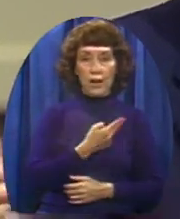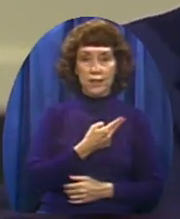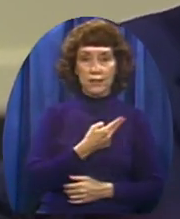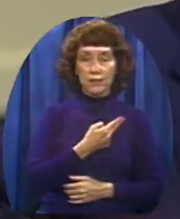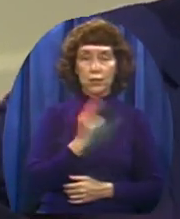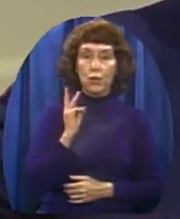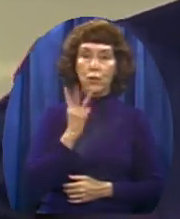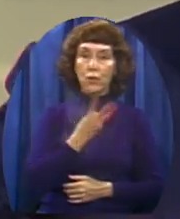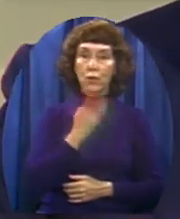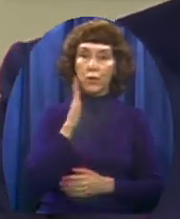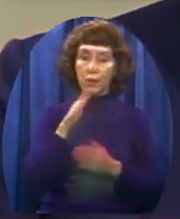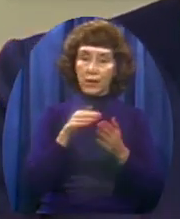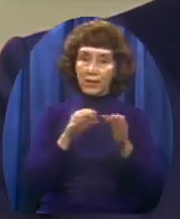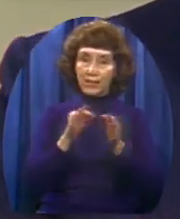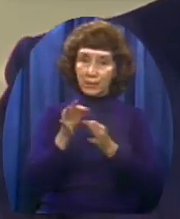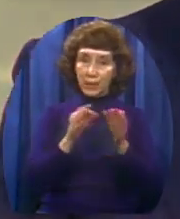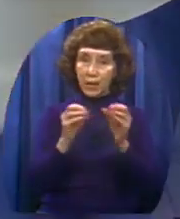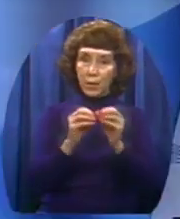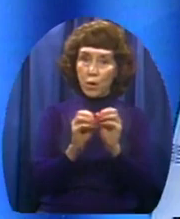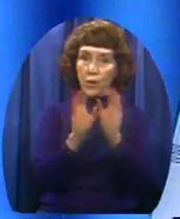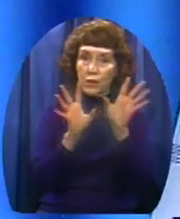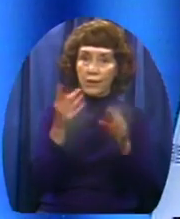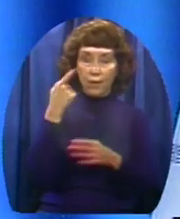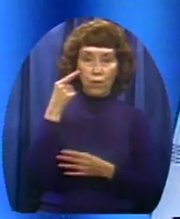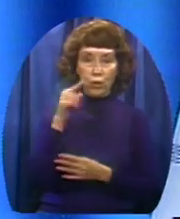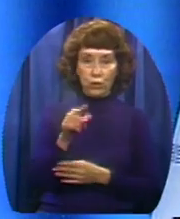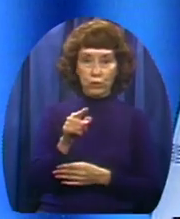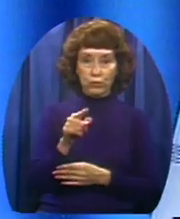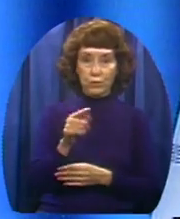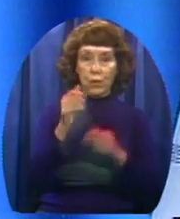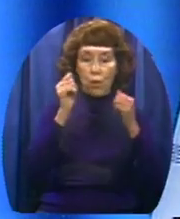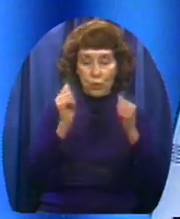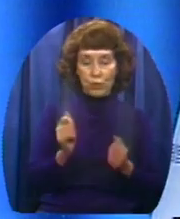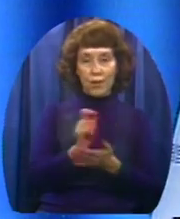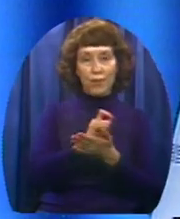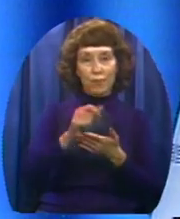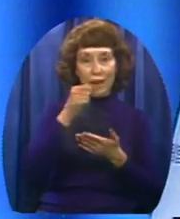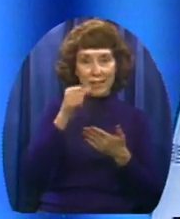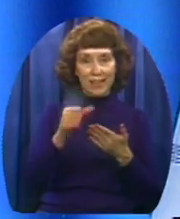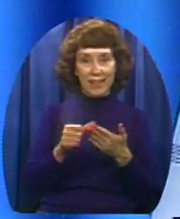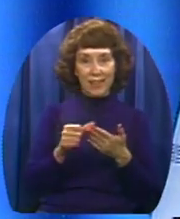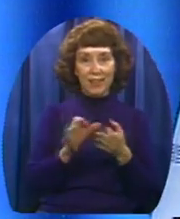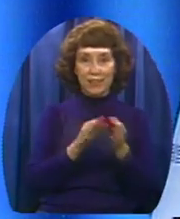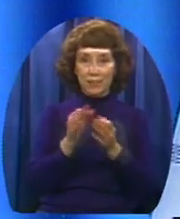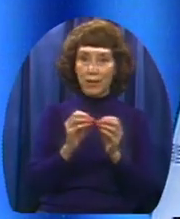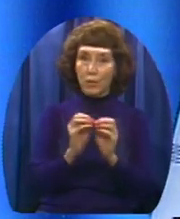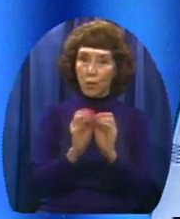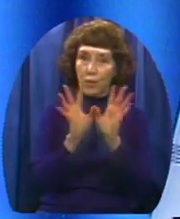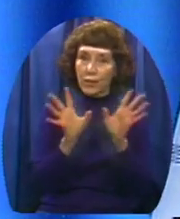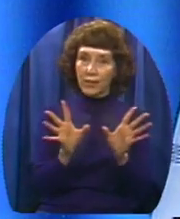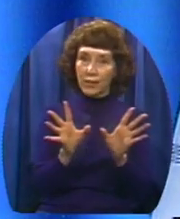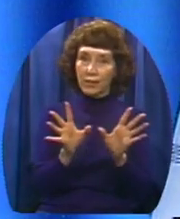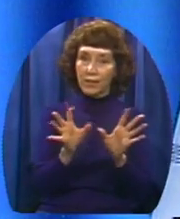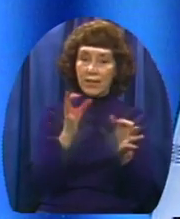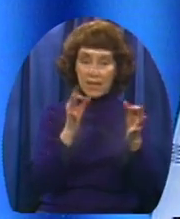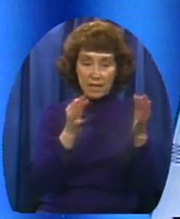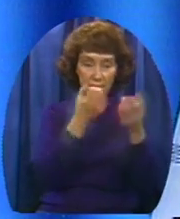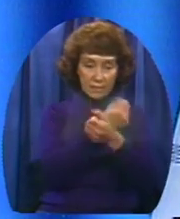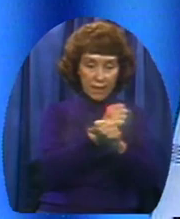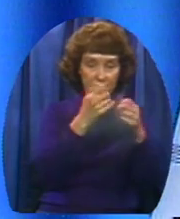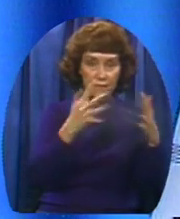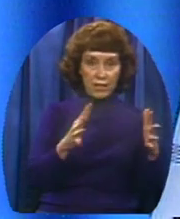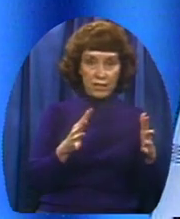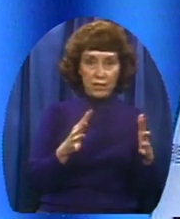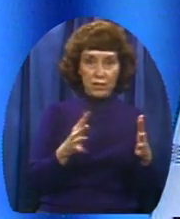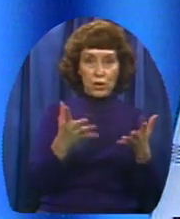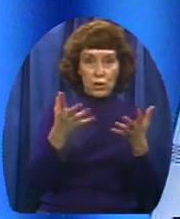send you the same literature We give these who walk the aisles My booklet How to get started right If you still have a request about your salvation